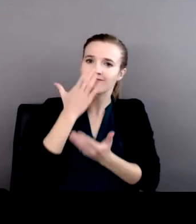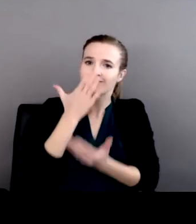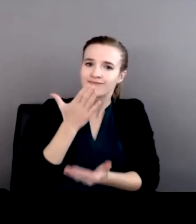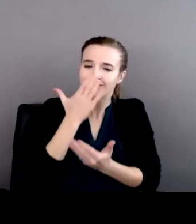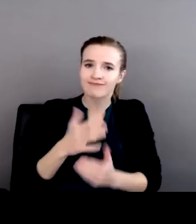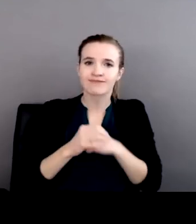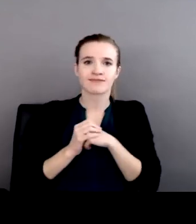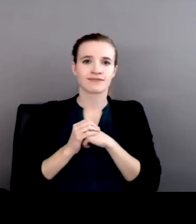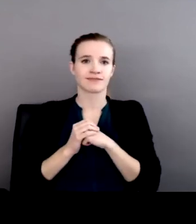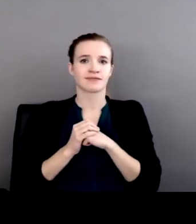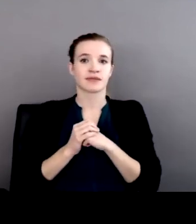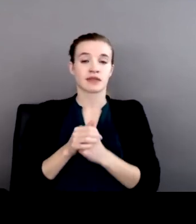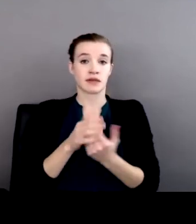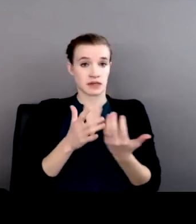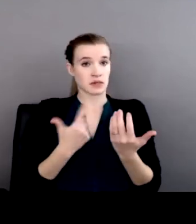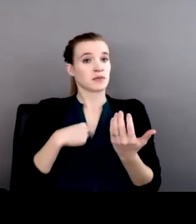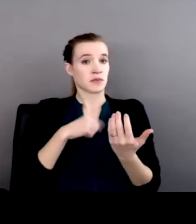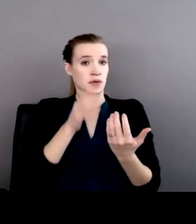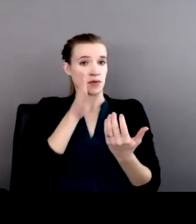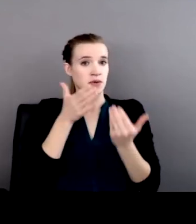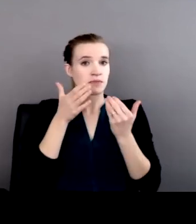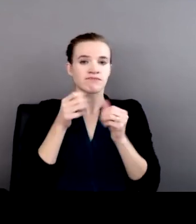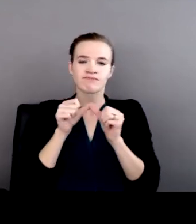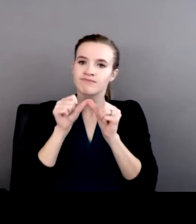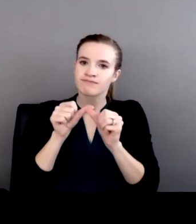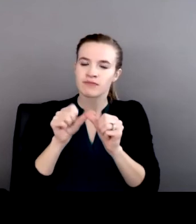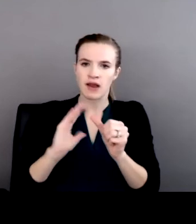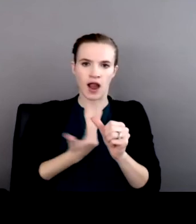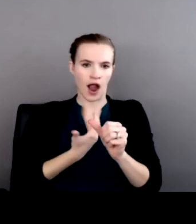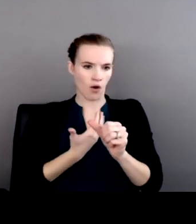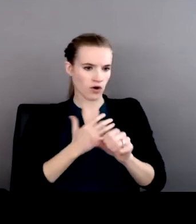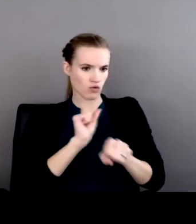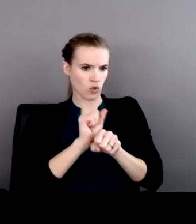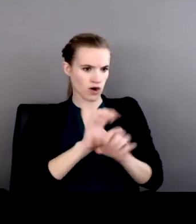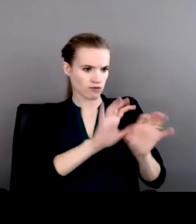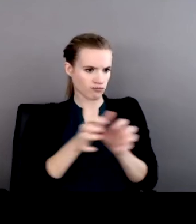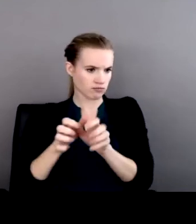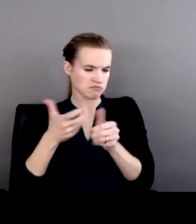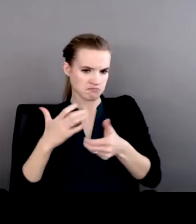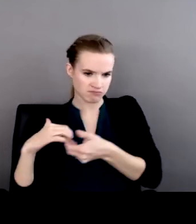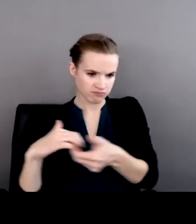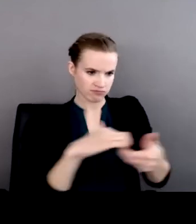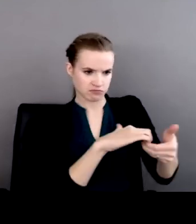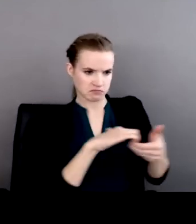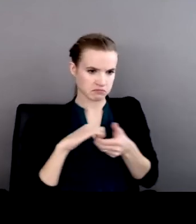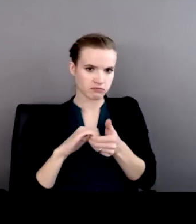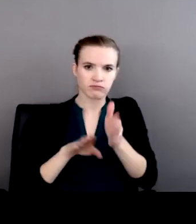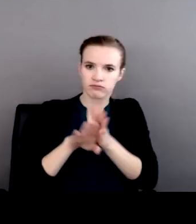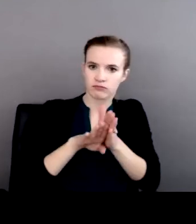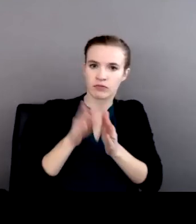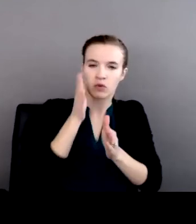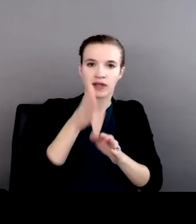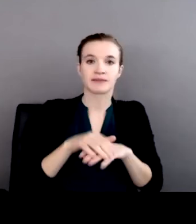We, you know, will continue to do our best to build these partnerships. This is a, before, before I introduce our plenary, I do